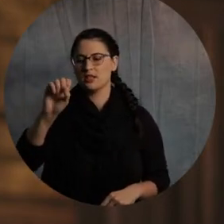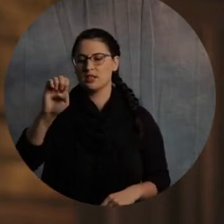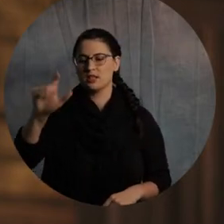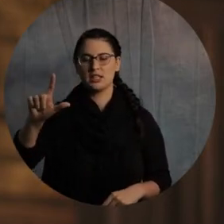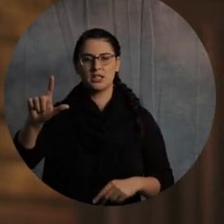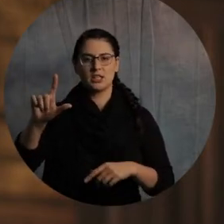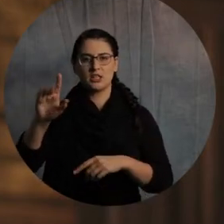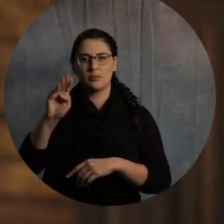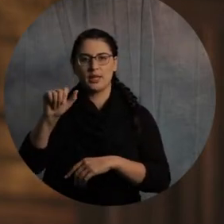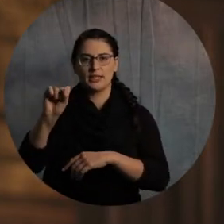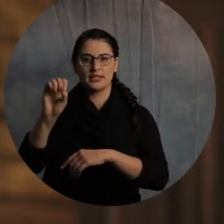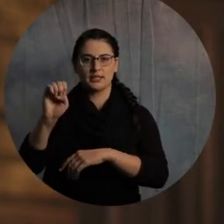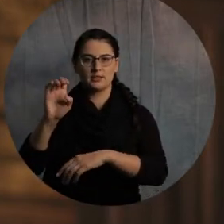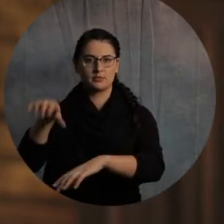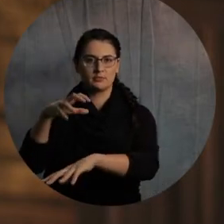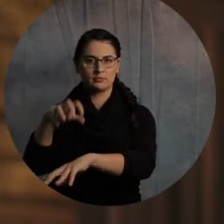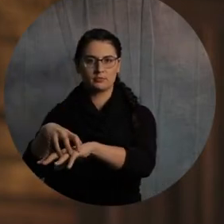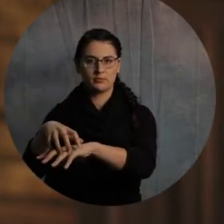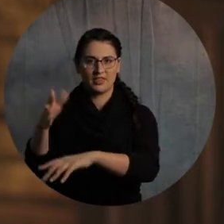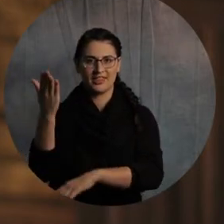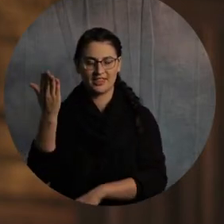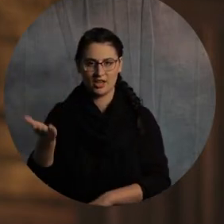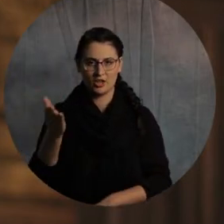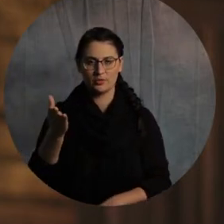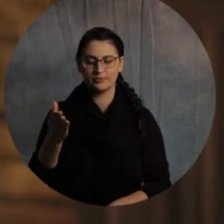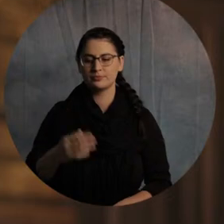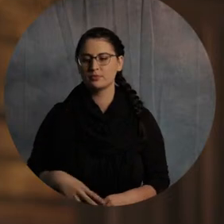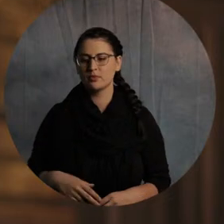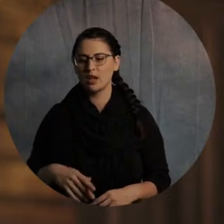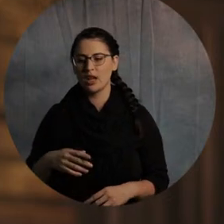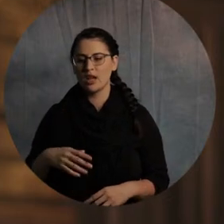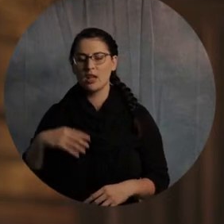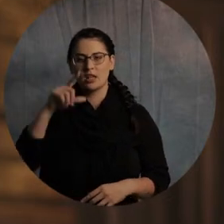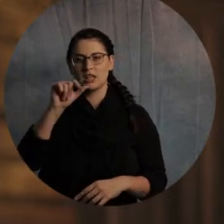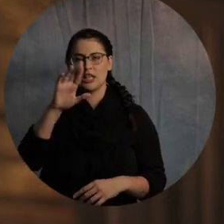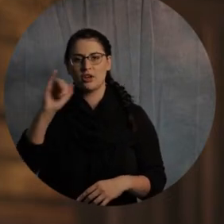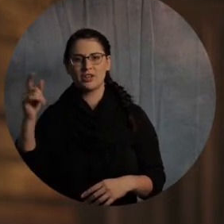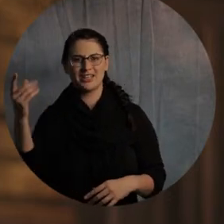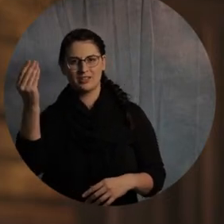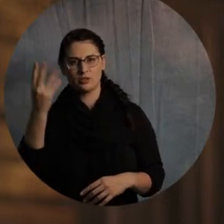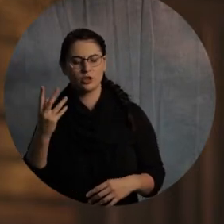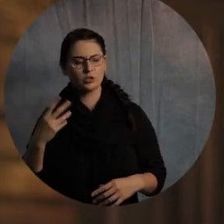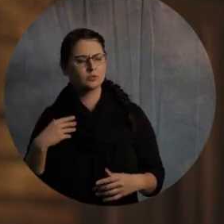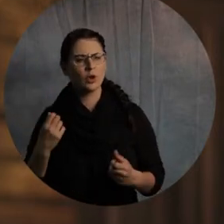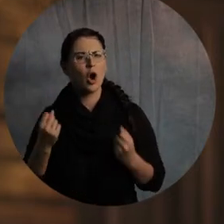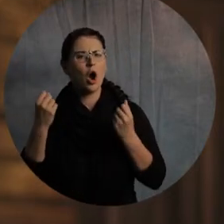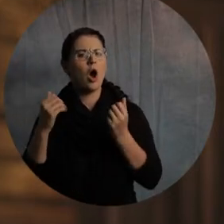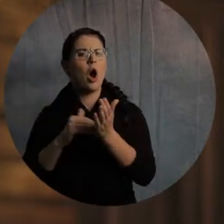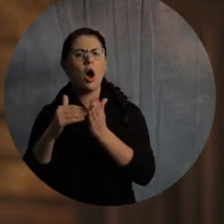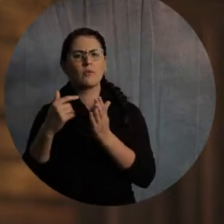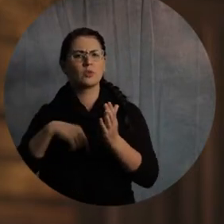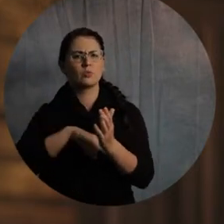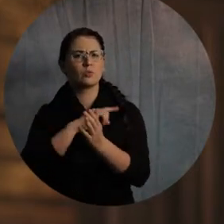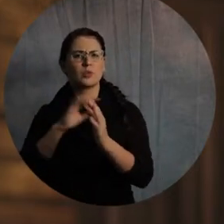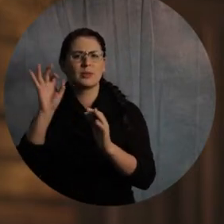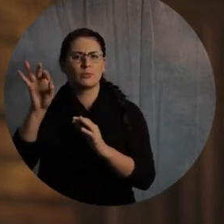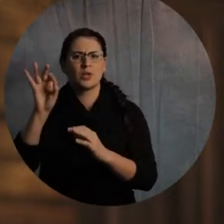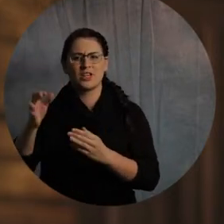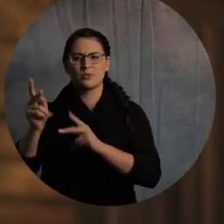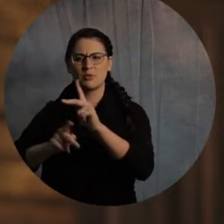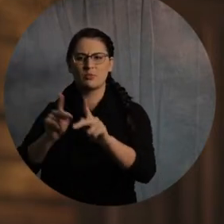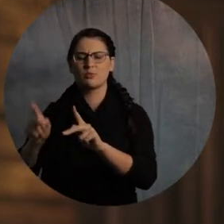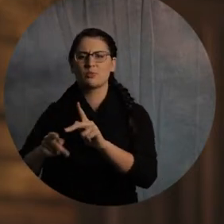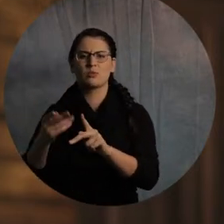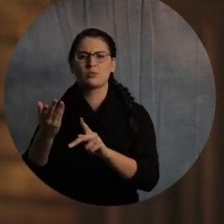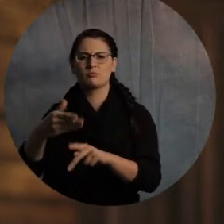And he said, so often we preach to develop leaders. And he said, that's really not good for us to do.